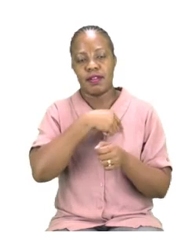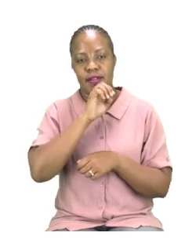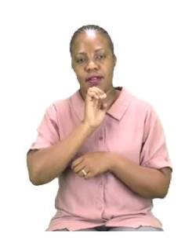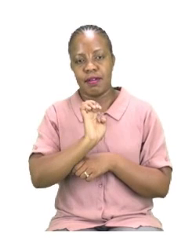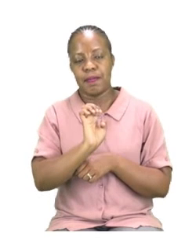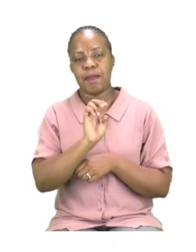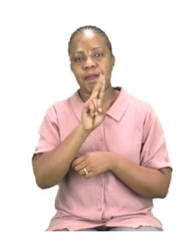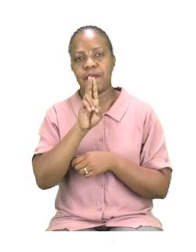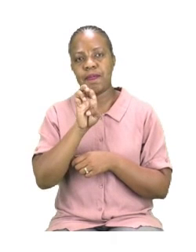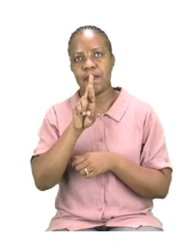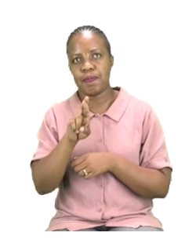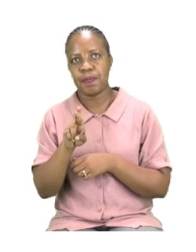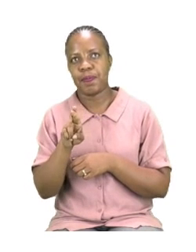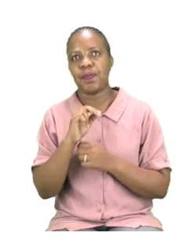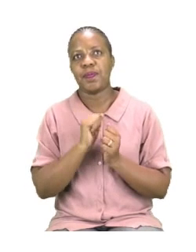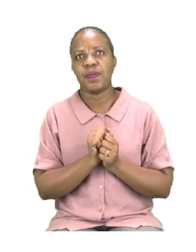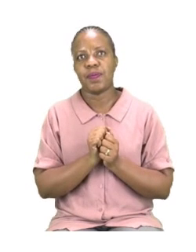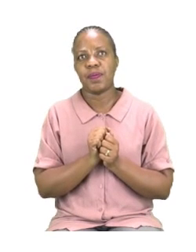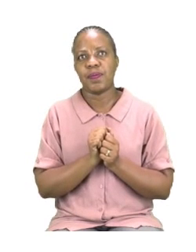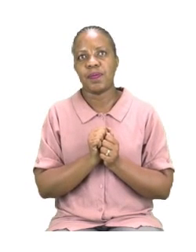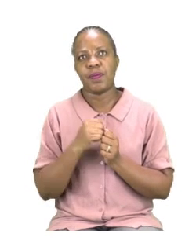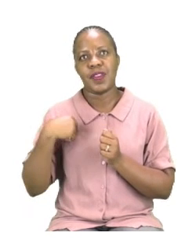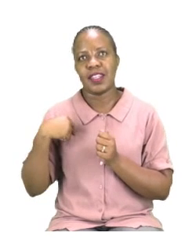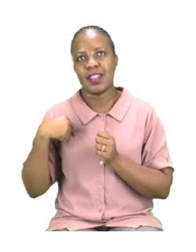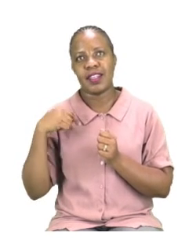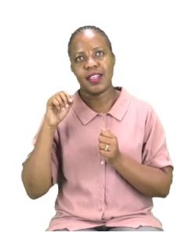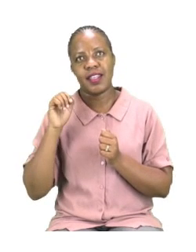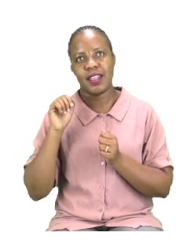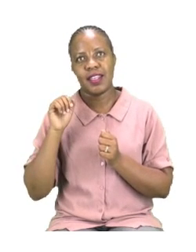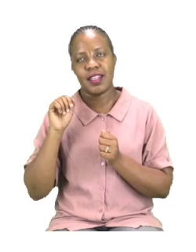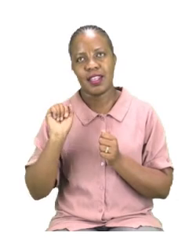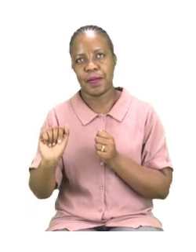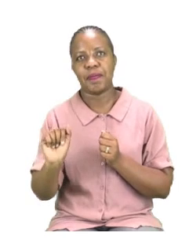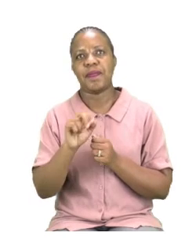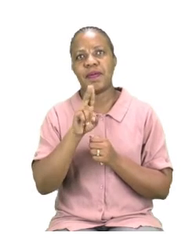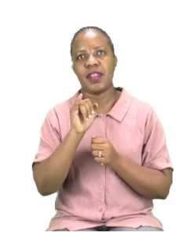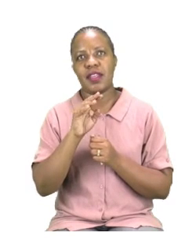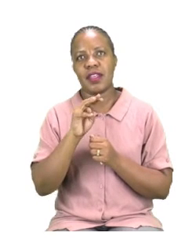him, it, we,